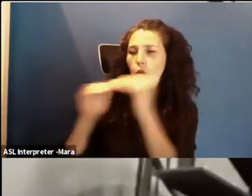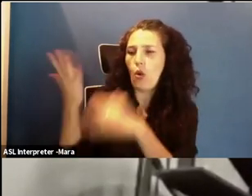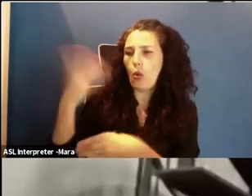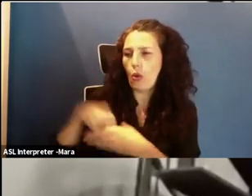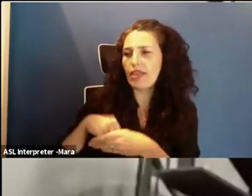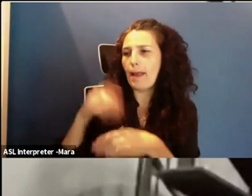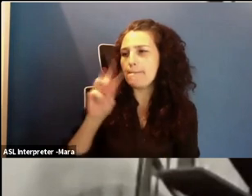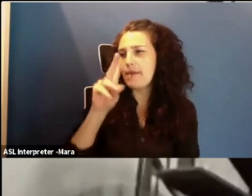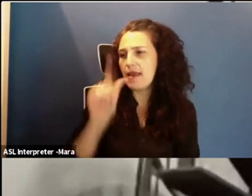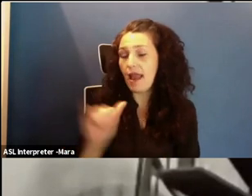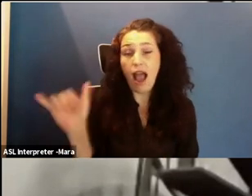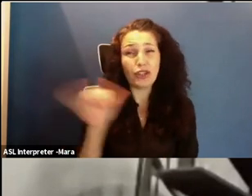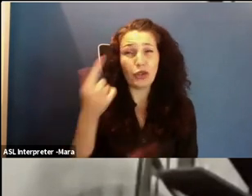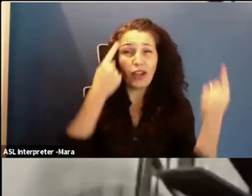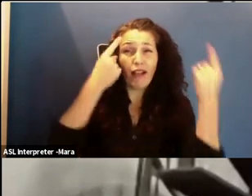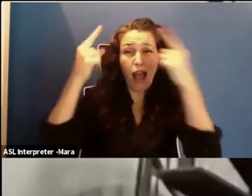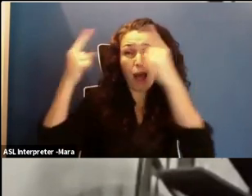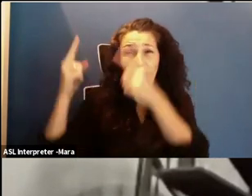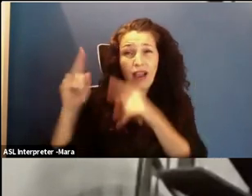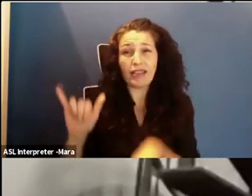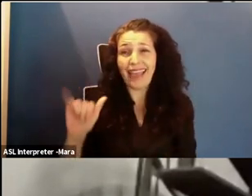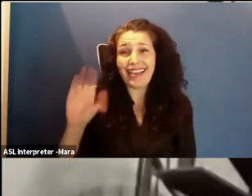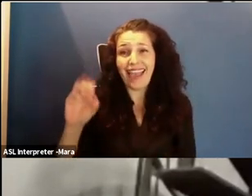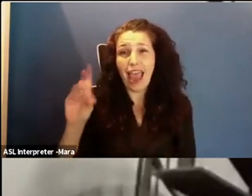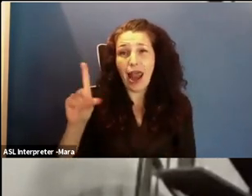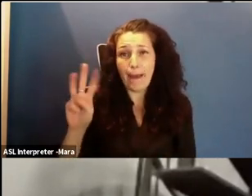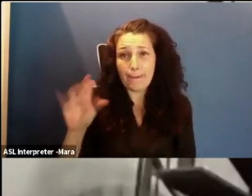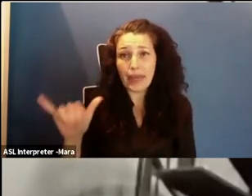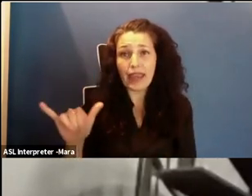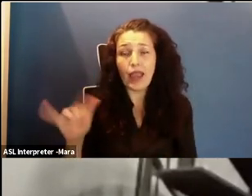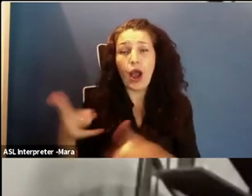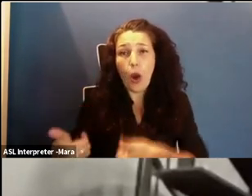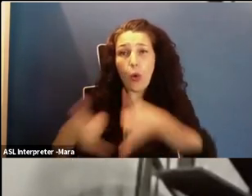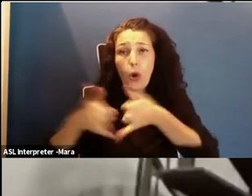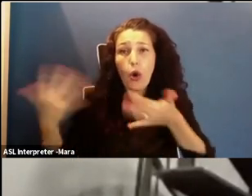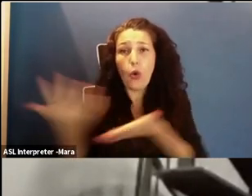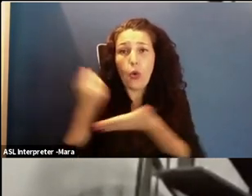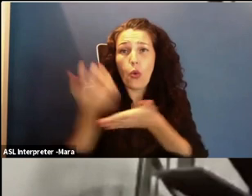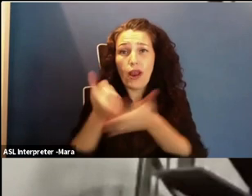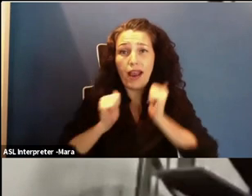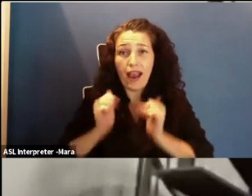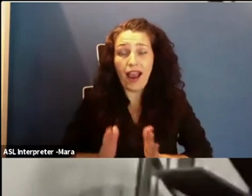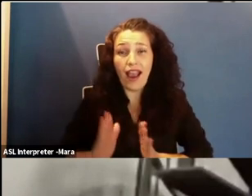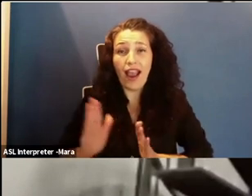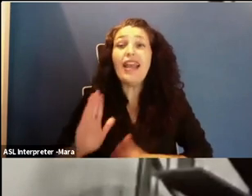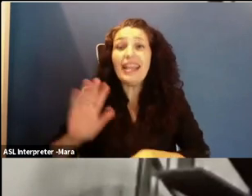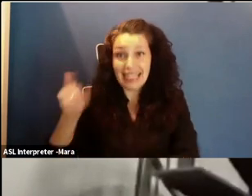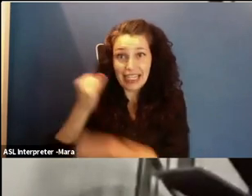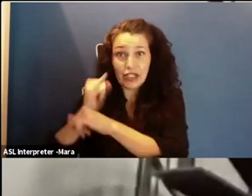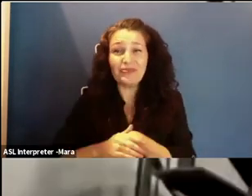her accomplishments as an Academy Award winning actor. Please welcome Institute founder and chair